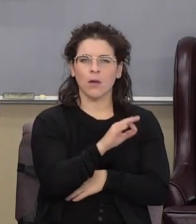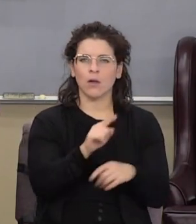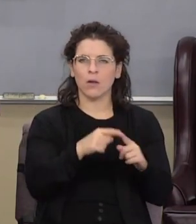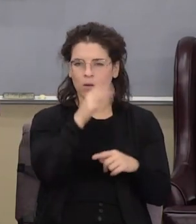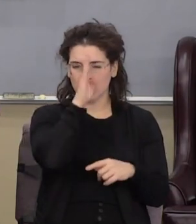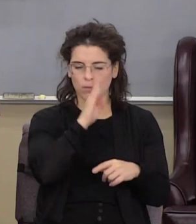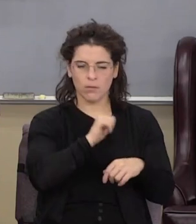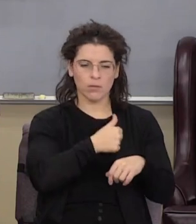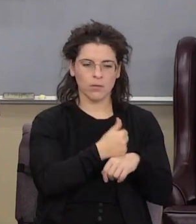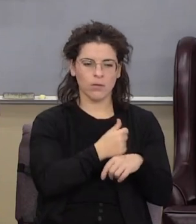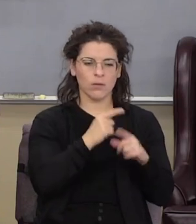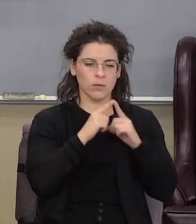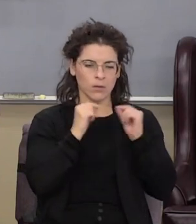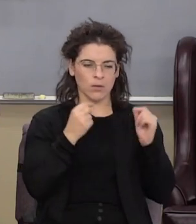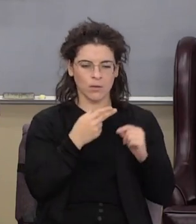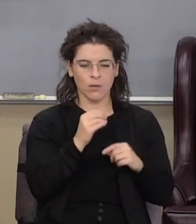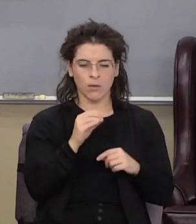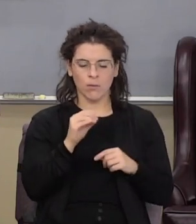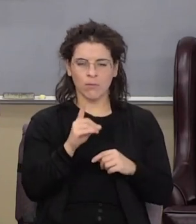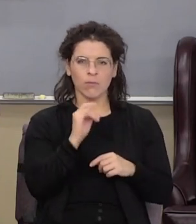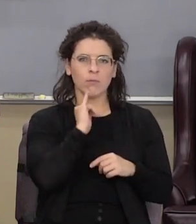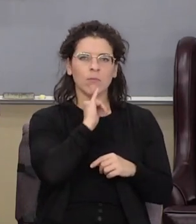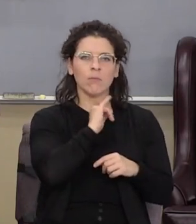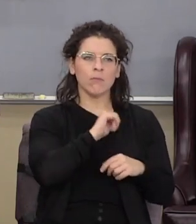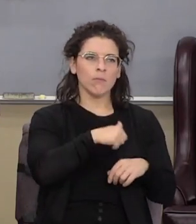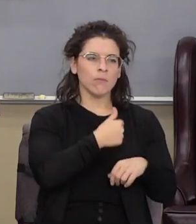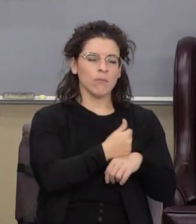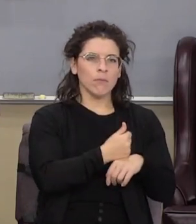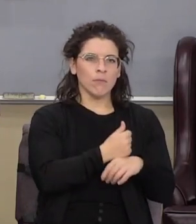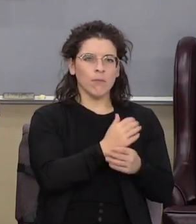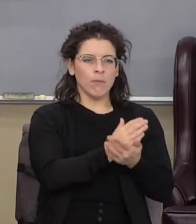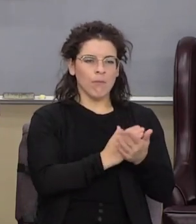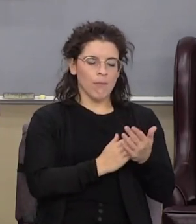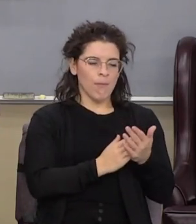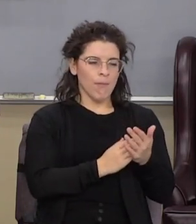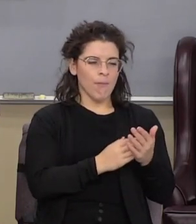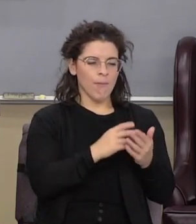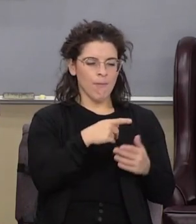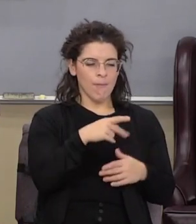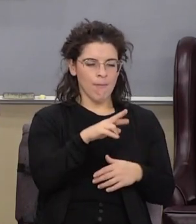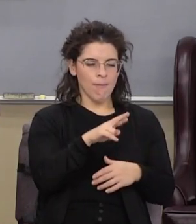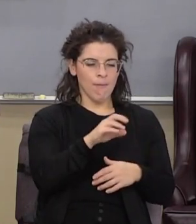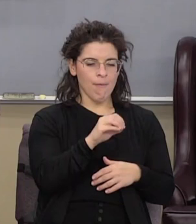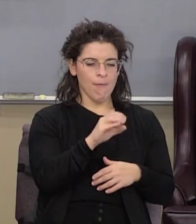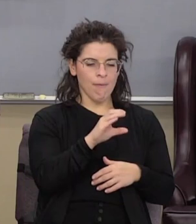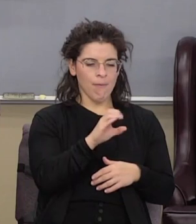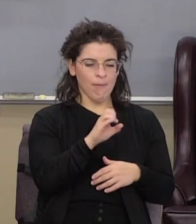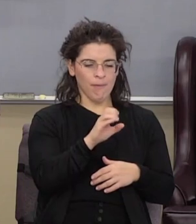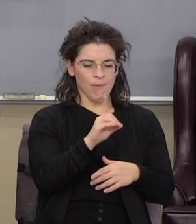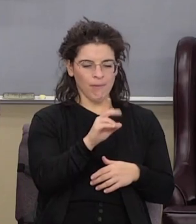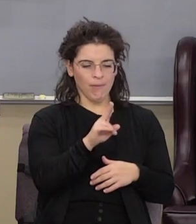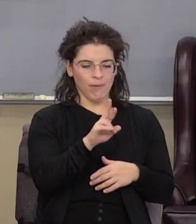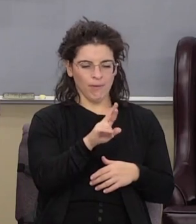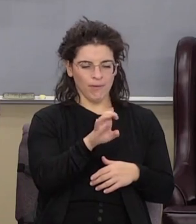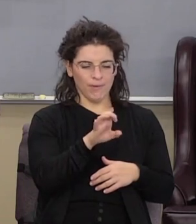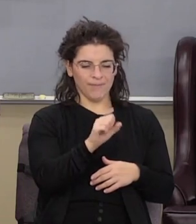priesthood in Israel he established some procedures to set someone apart